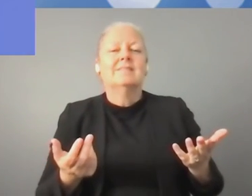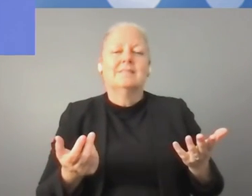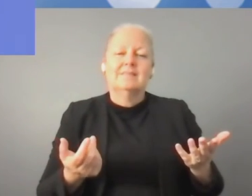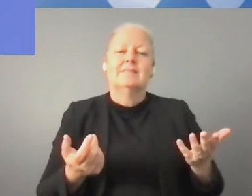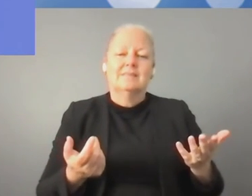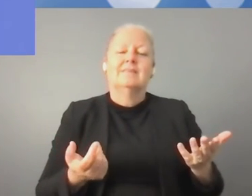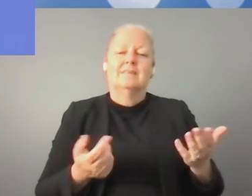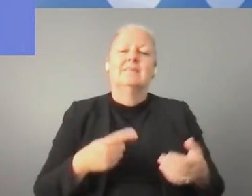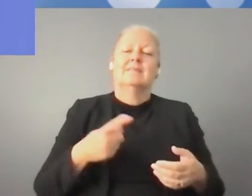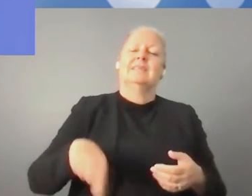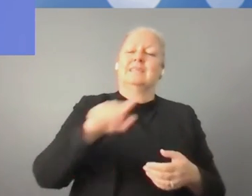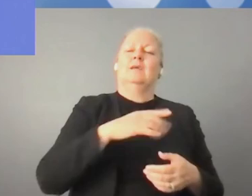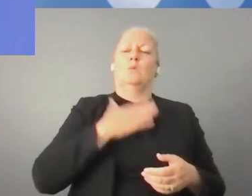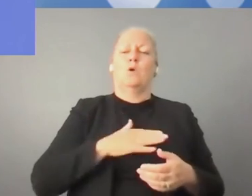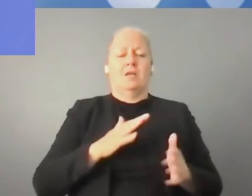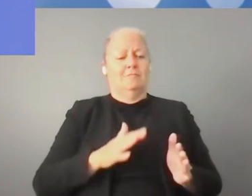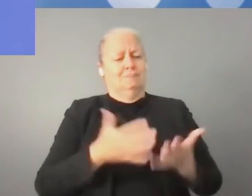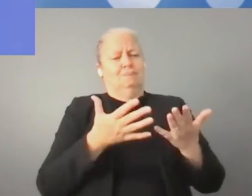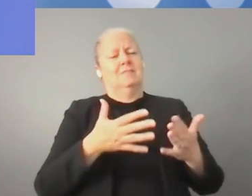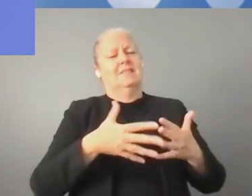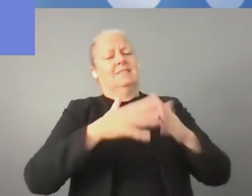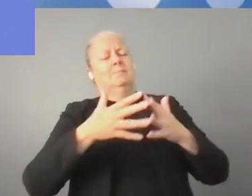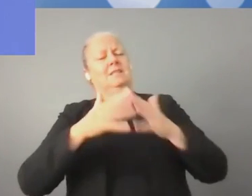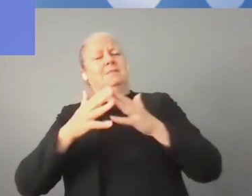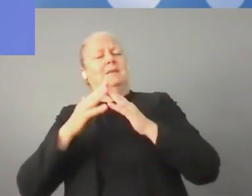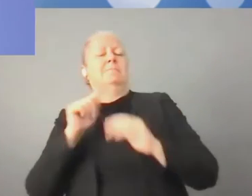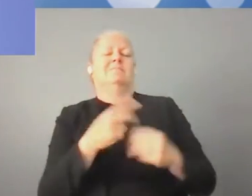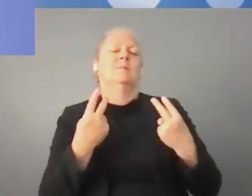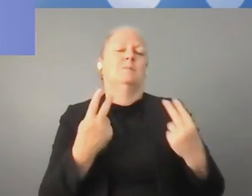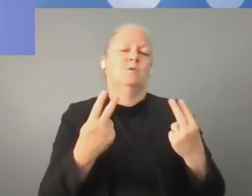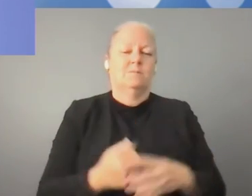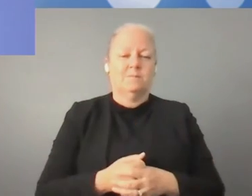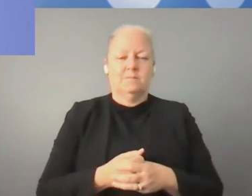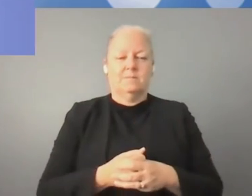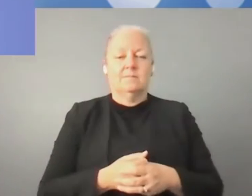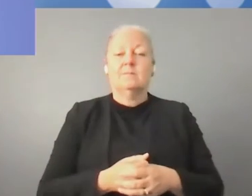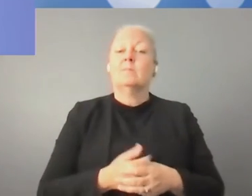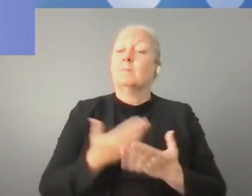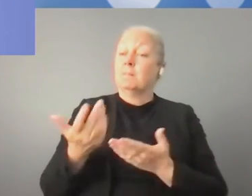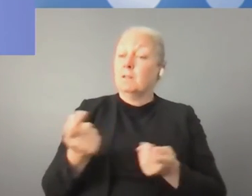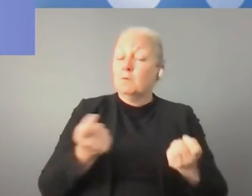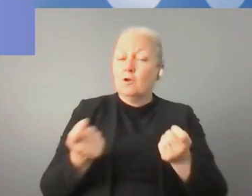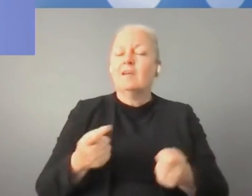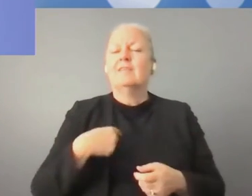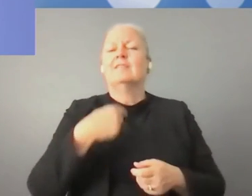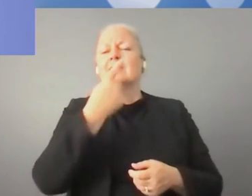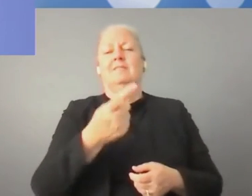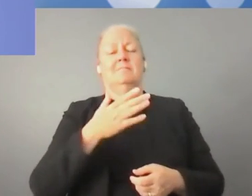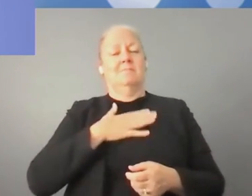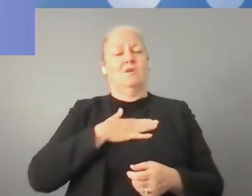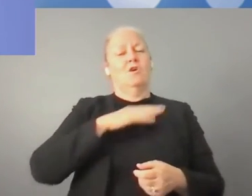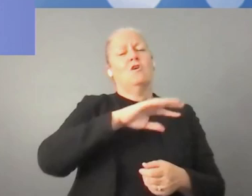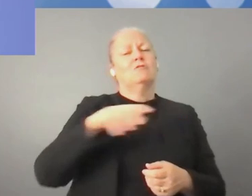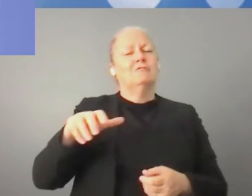also a very important segment. And Mr. Makarovs? Well, I've been talking about my country most of the time today.